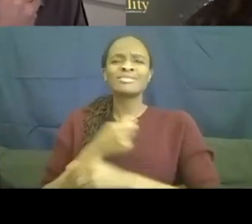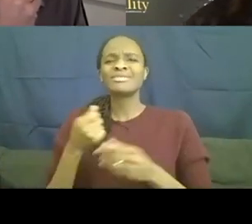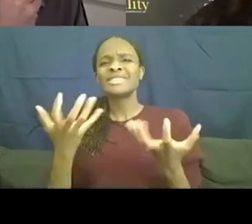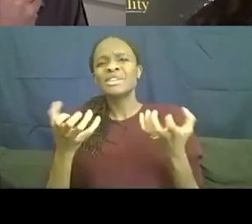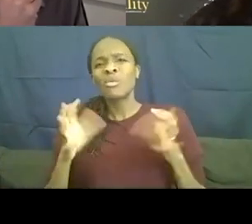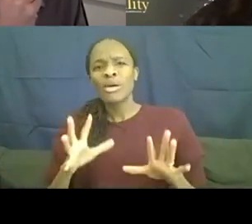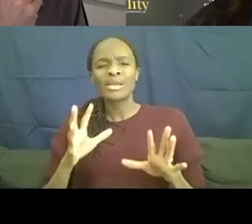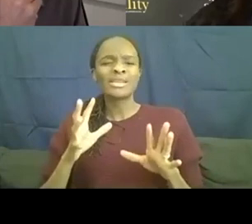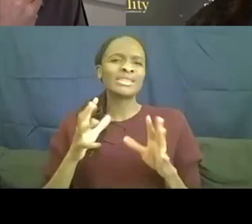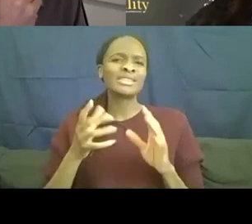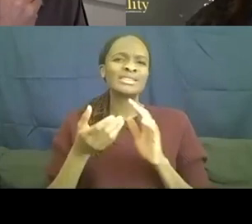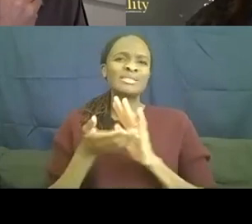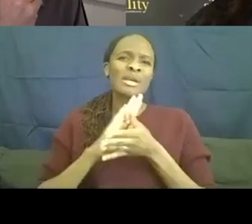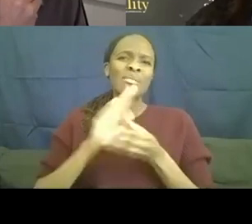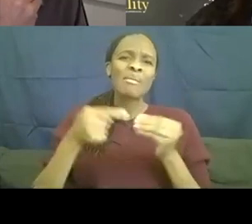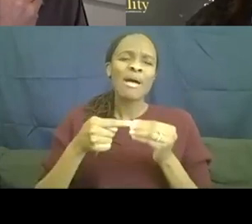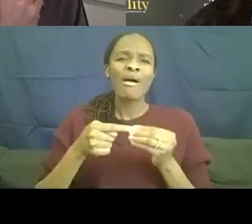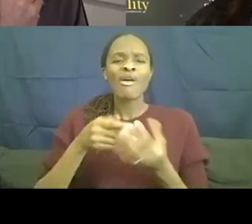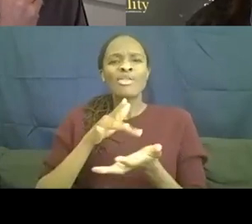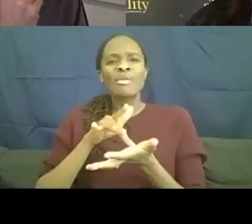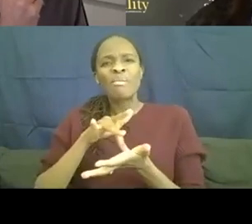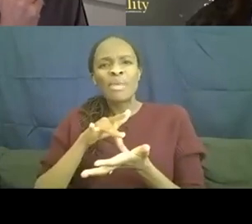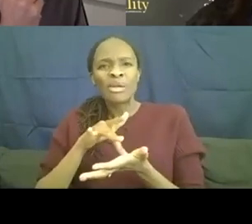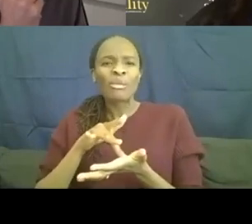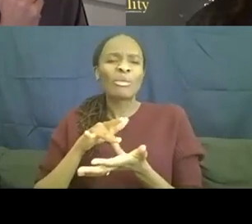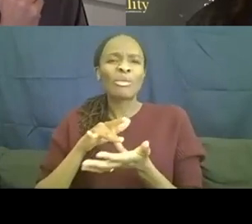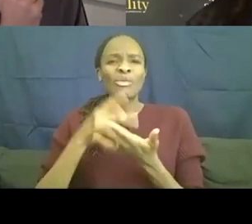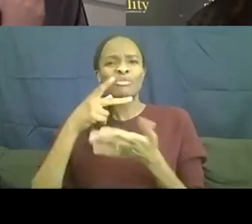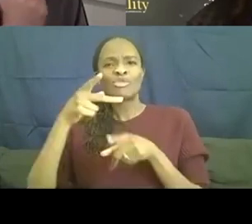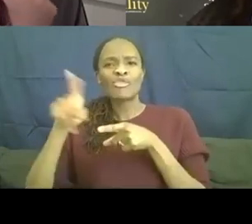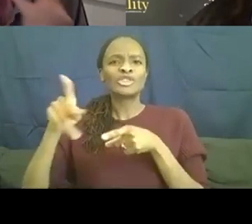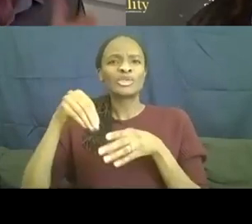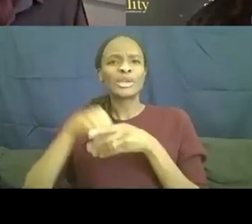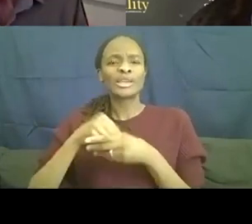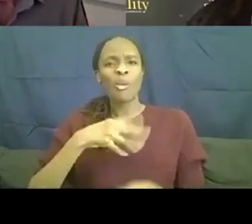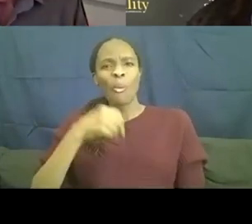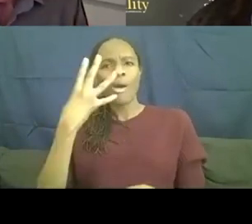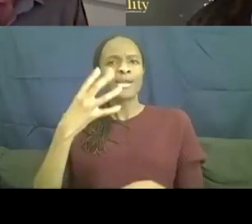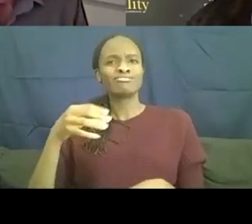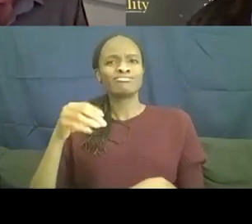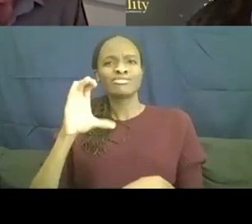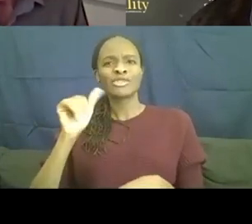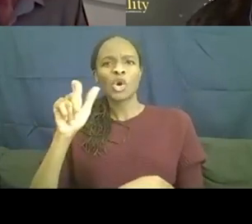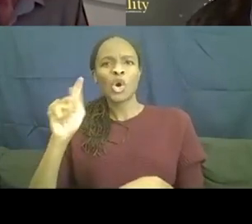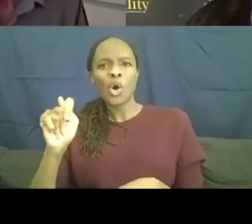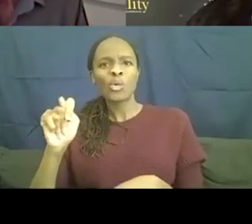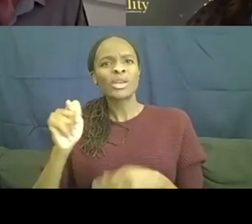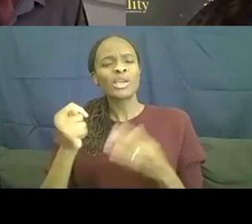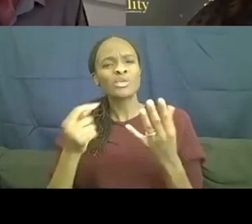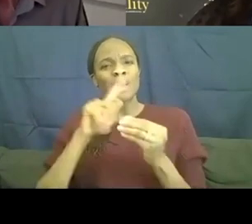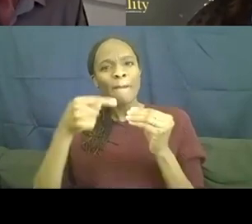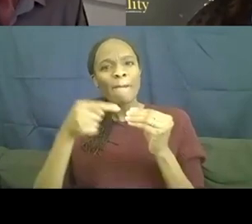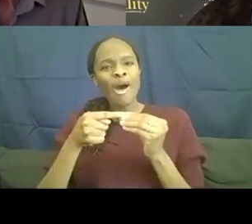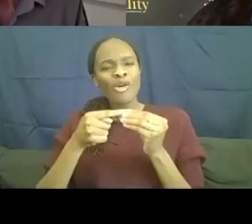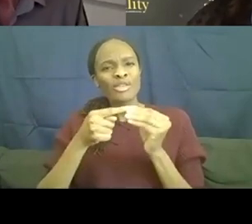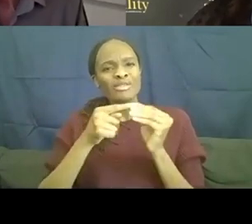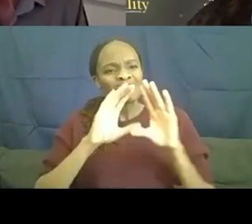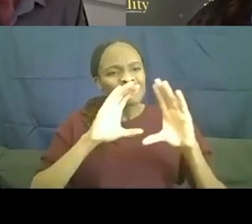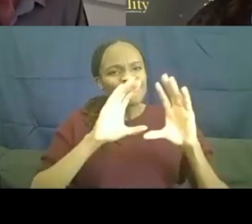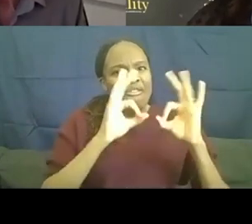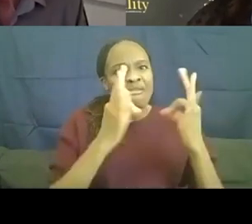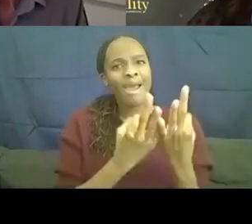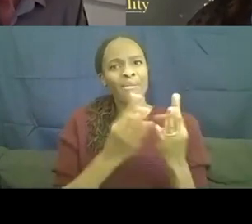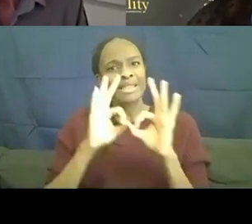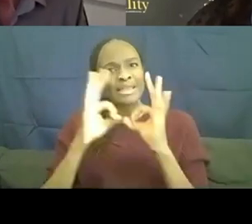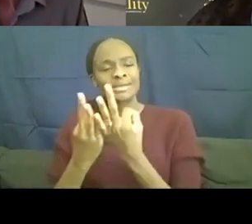professionals and white coats. We wanted it to be about families and their experience and not someone else talking about